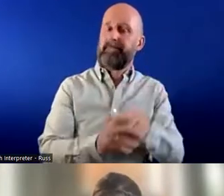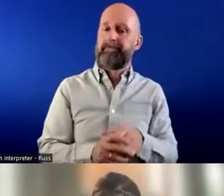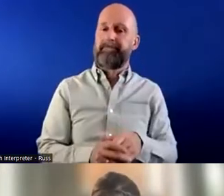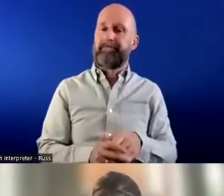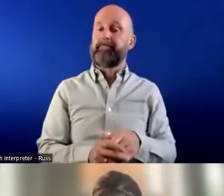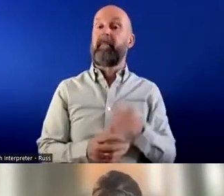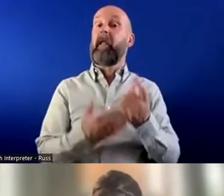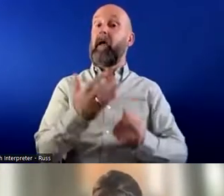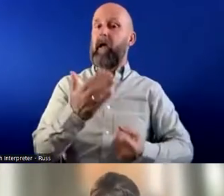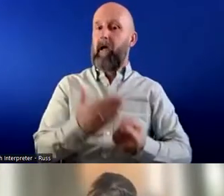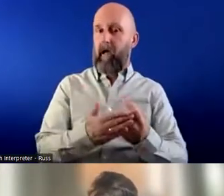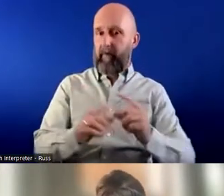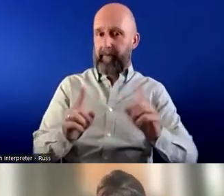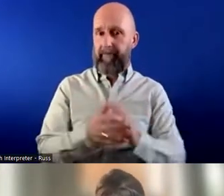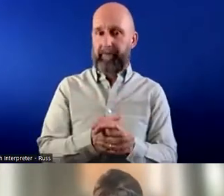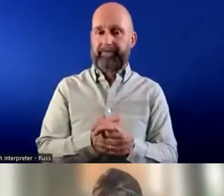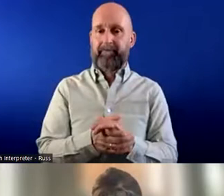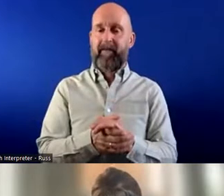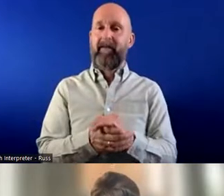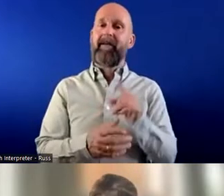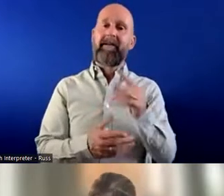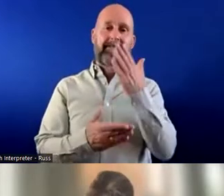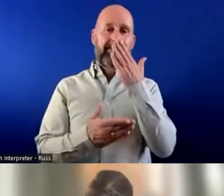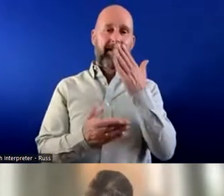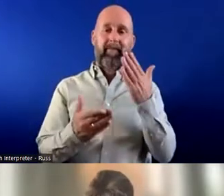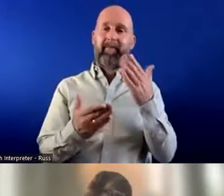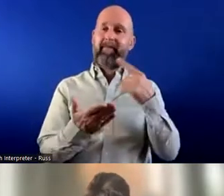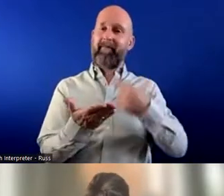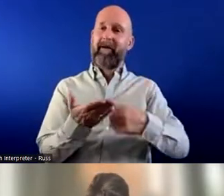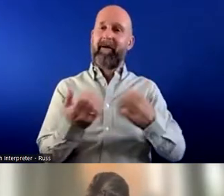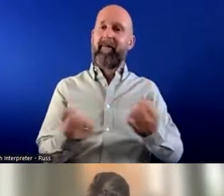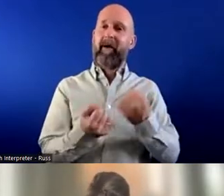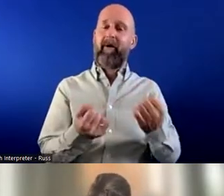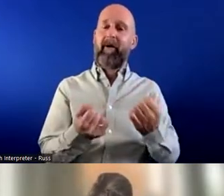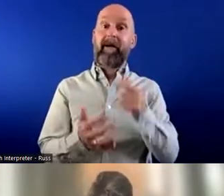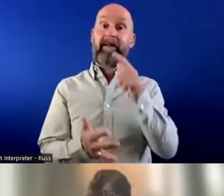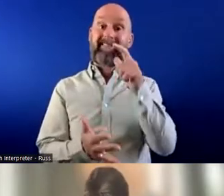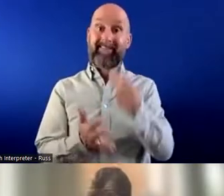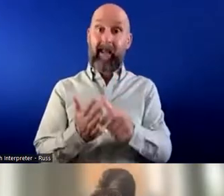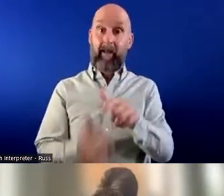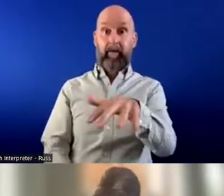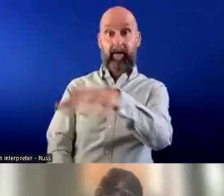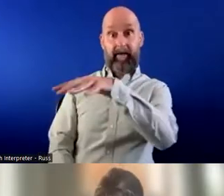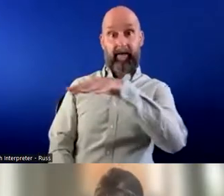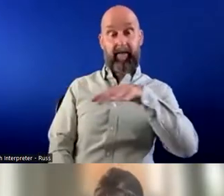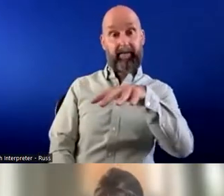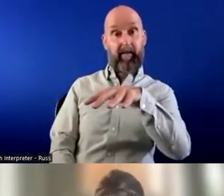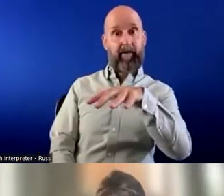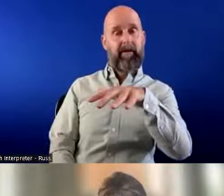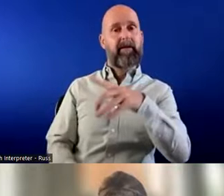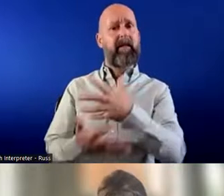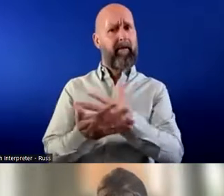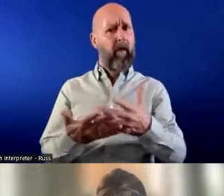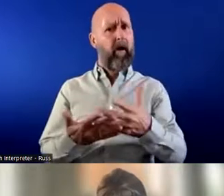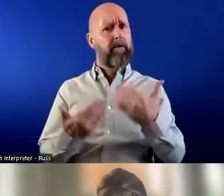that the power has shifted. Disabled people and their families have significant spending power,